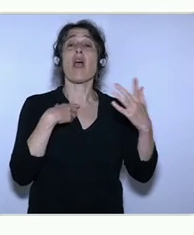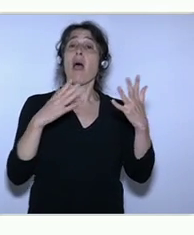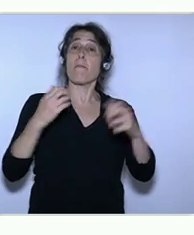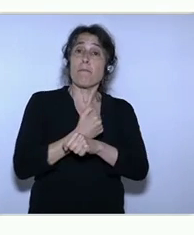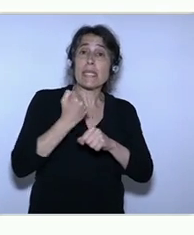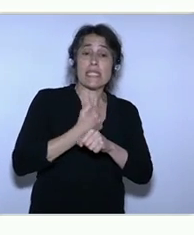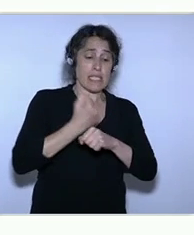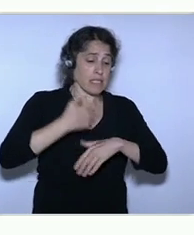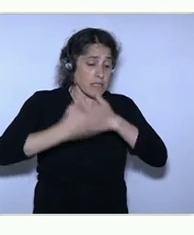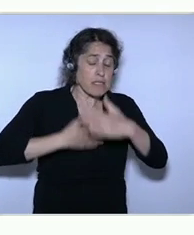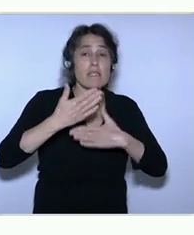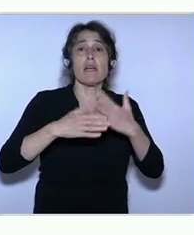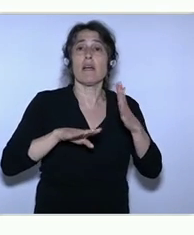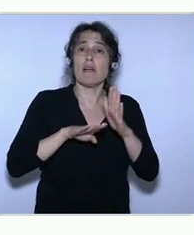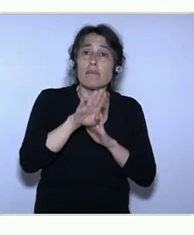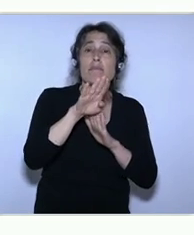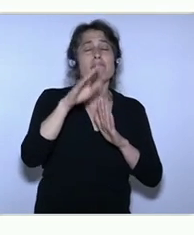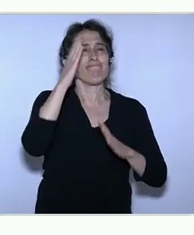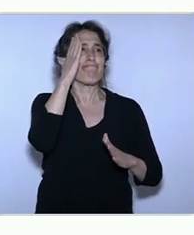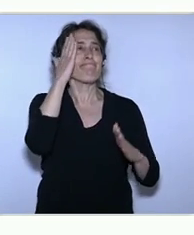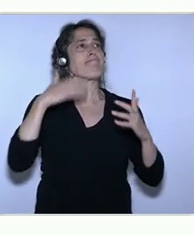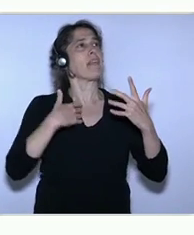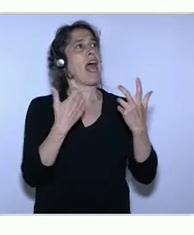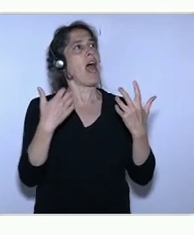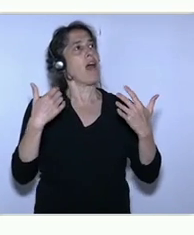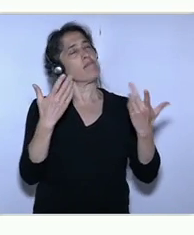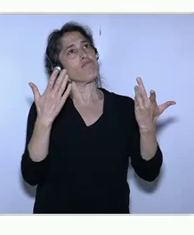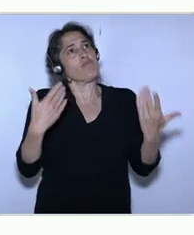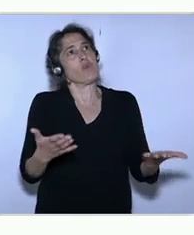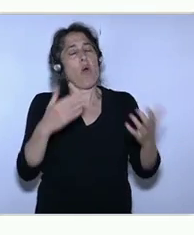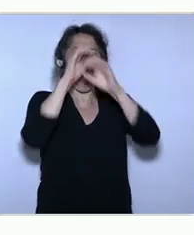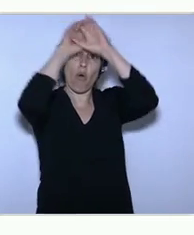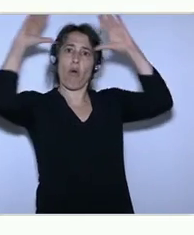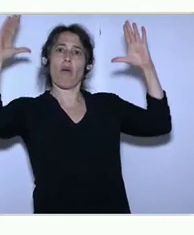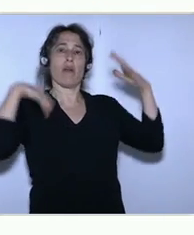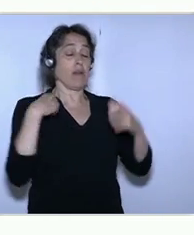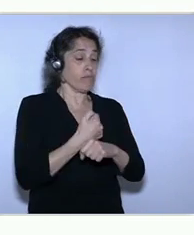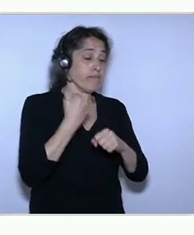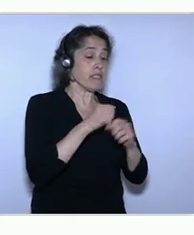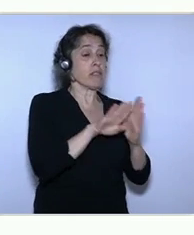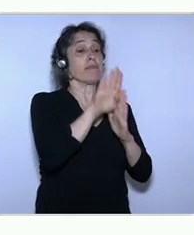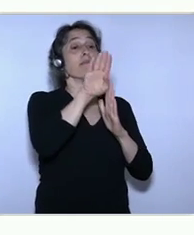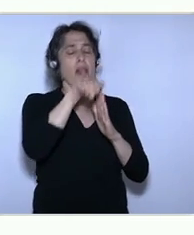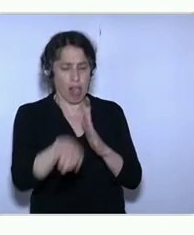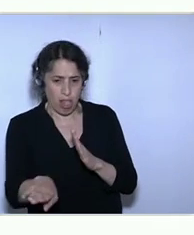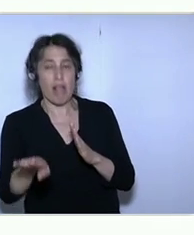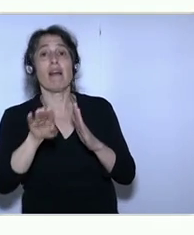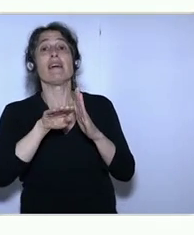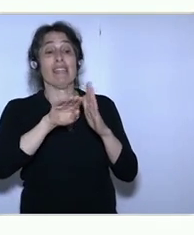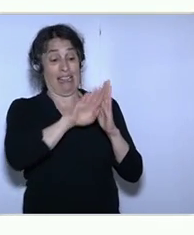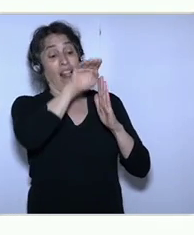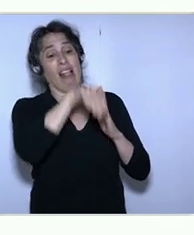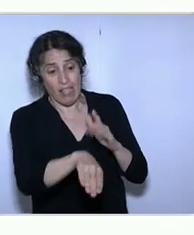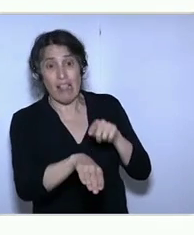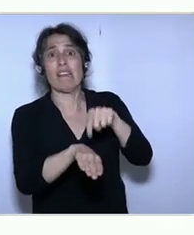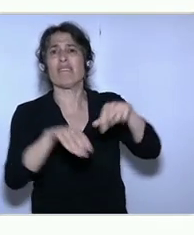you should expect failure because, you know, not every company is going to succeed and actually you get better through